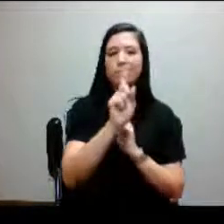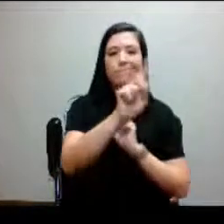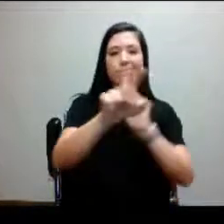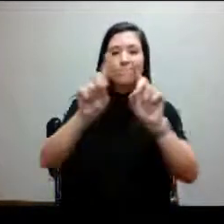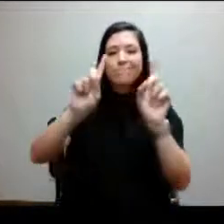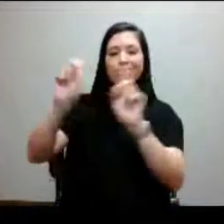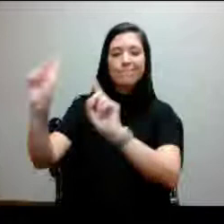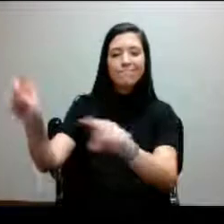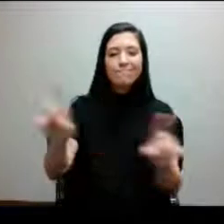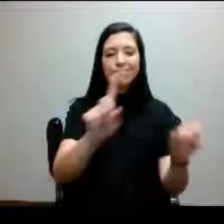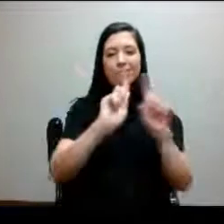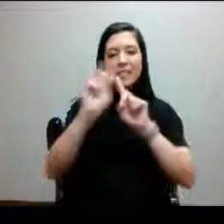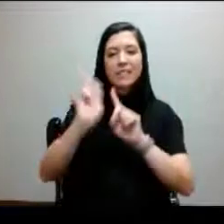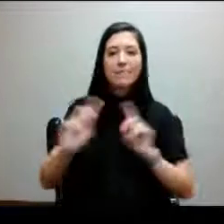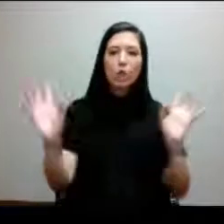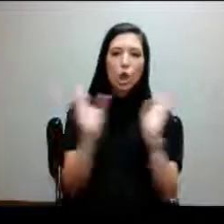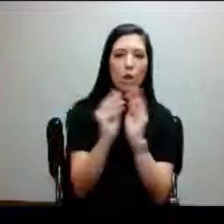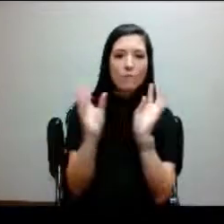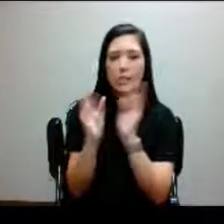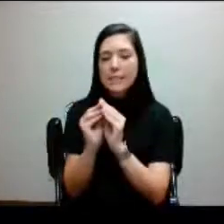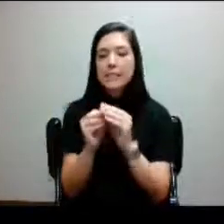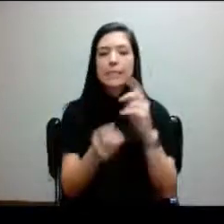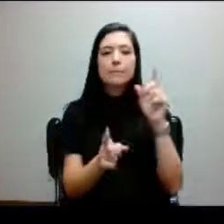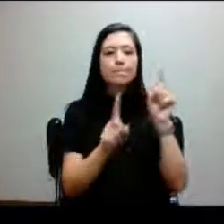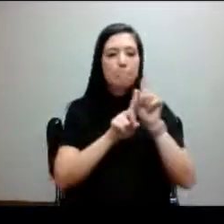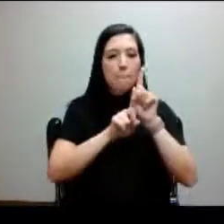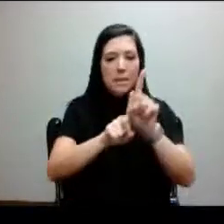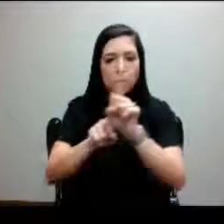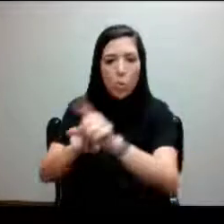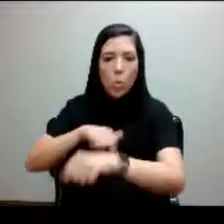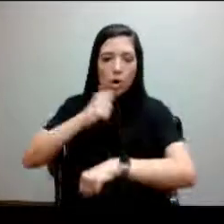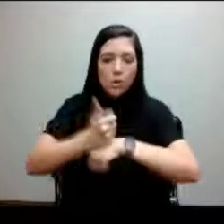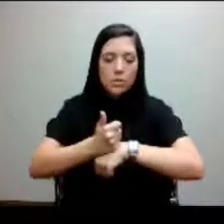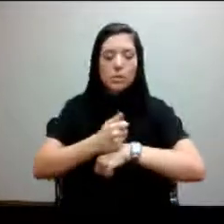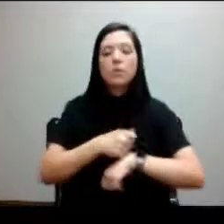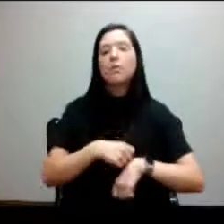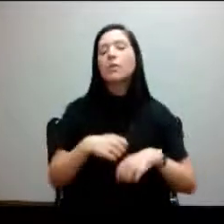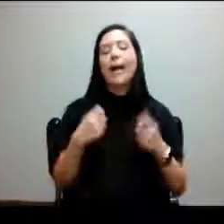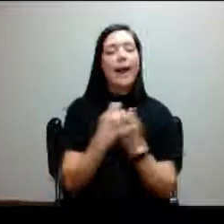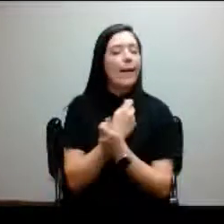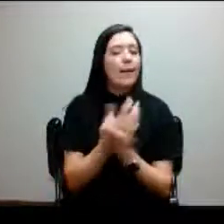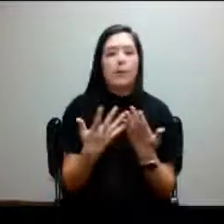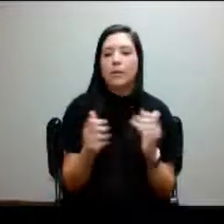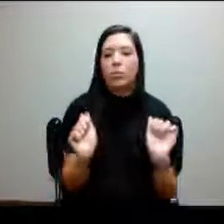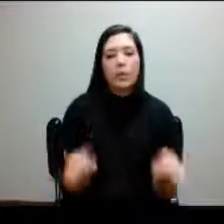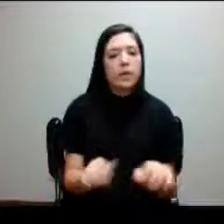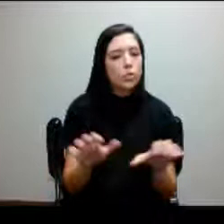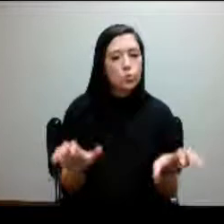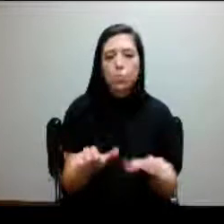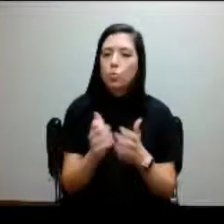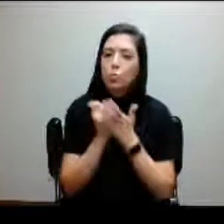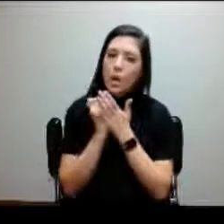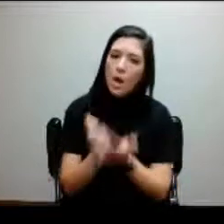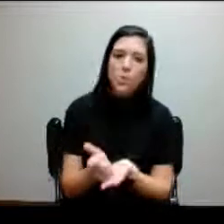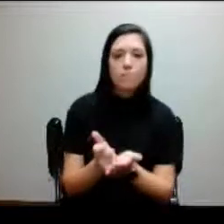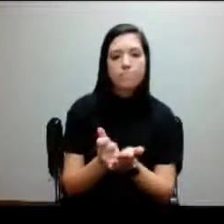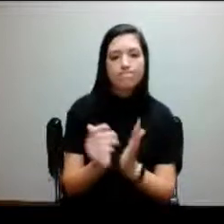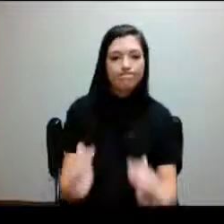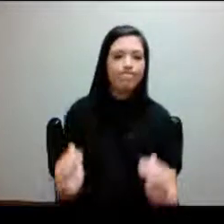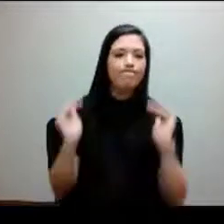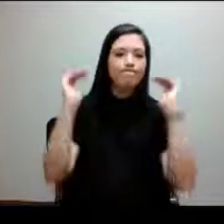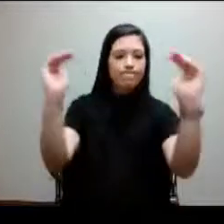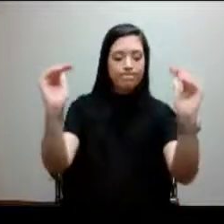pairing them up with mentors, just anything that we can do to help advance the